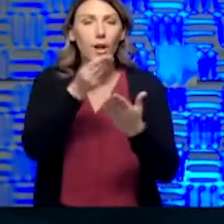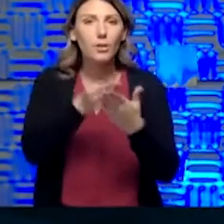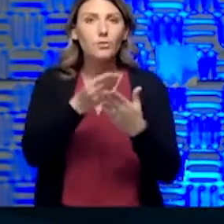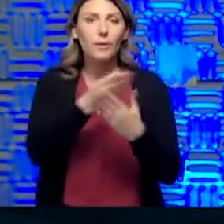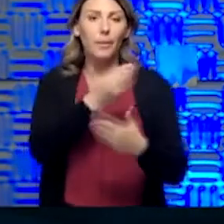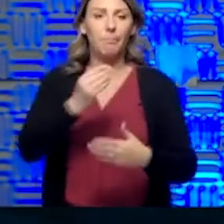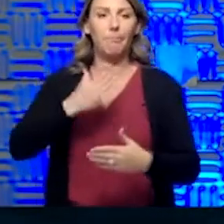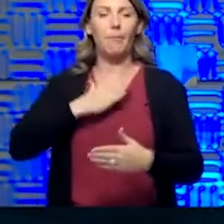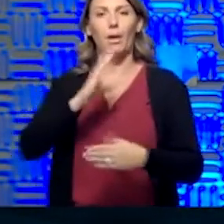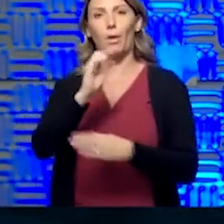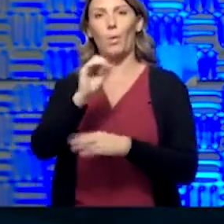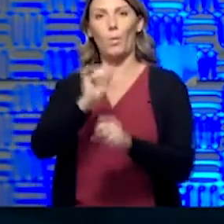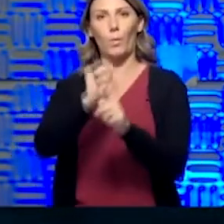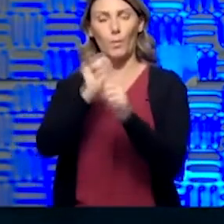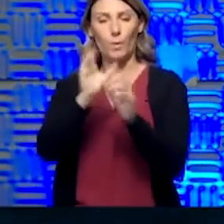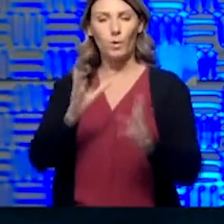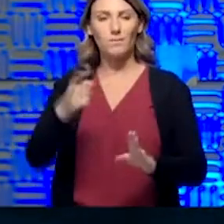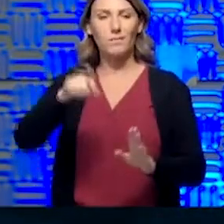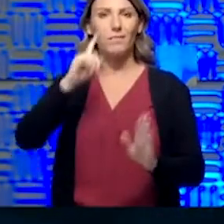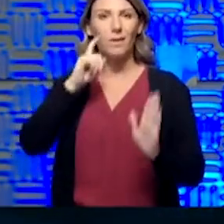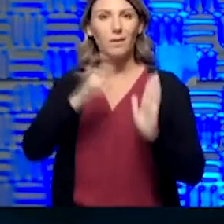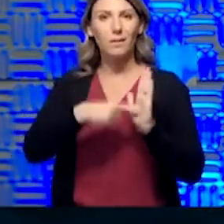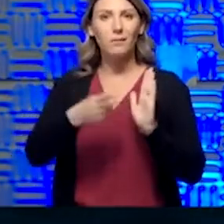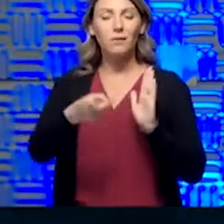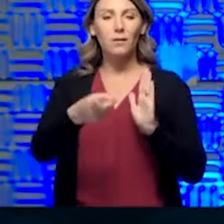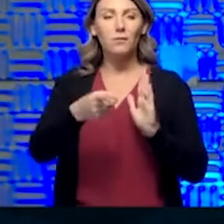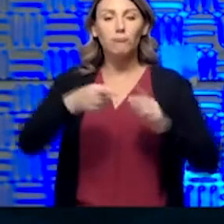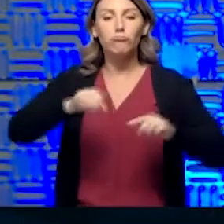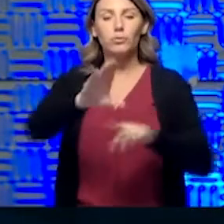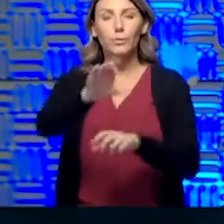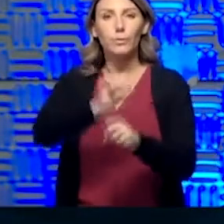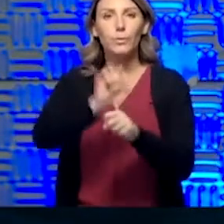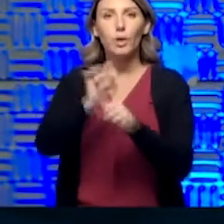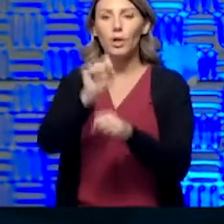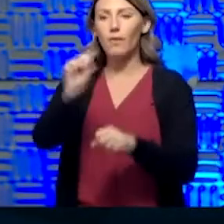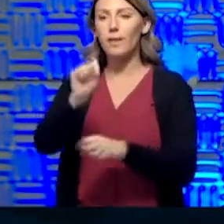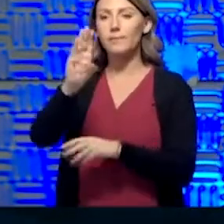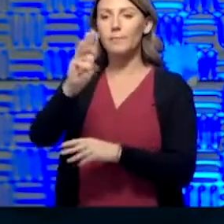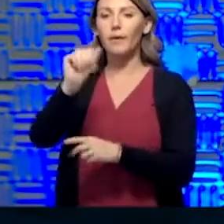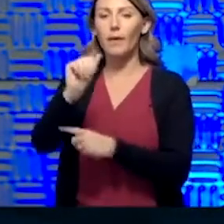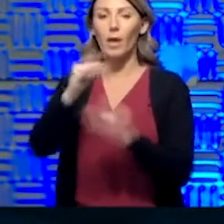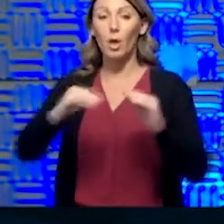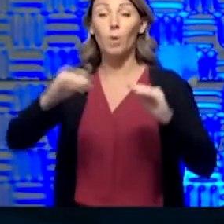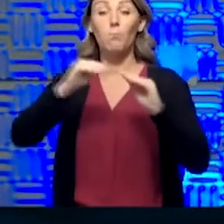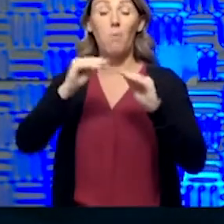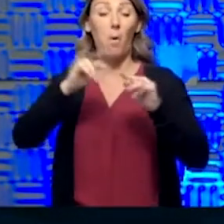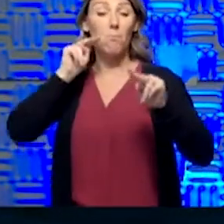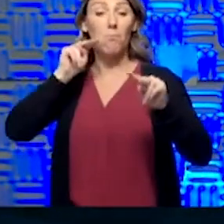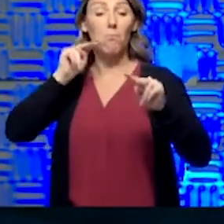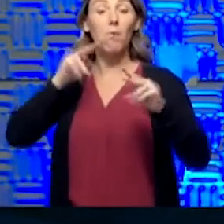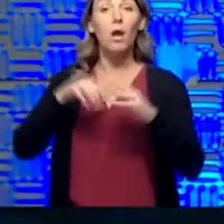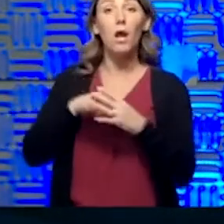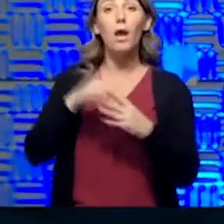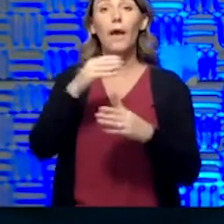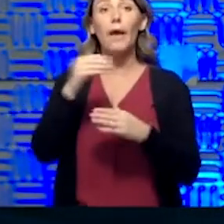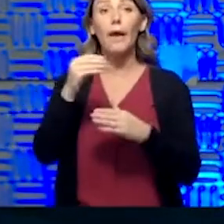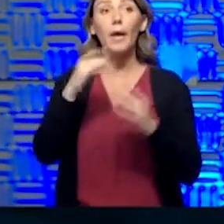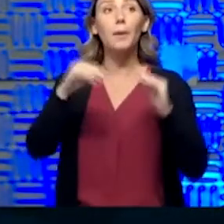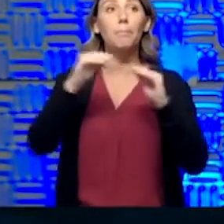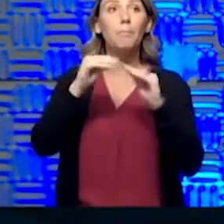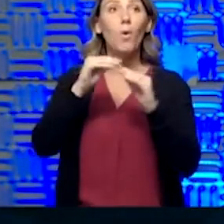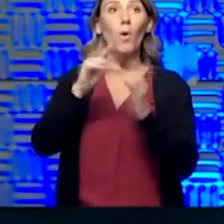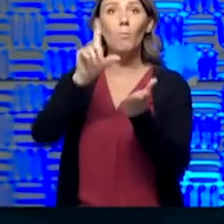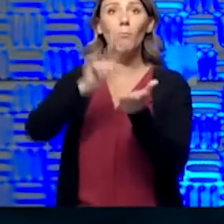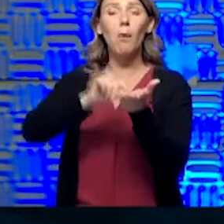have indicated that in their work with SBA, that more oversight and certainly perhaps more publication